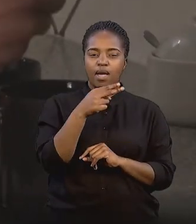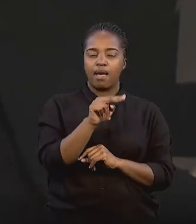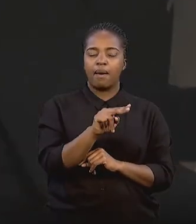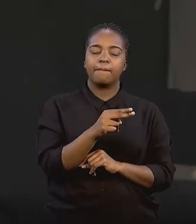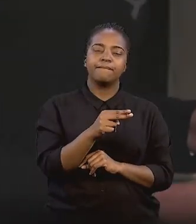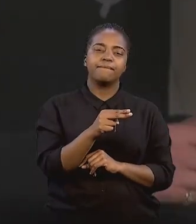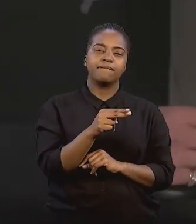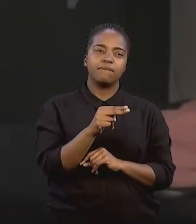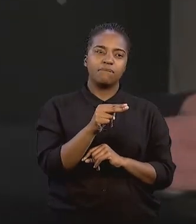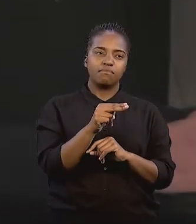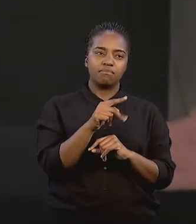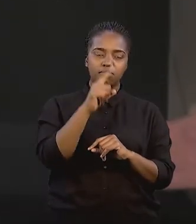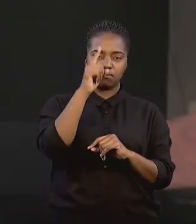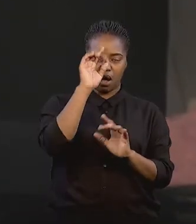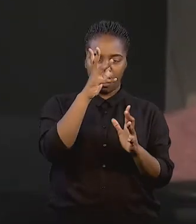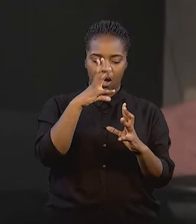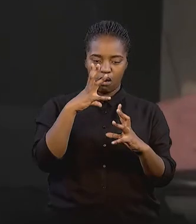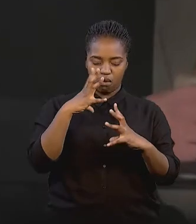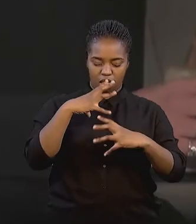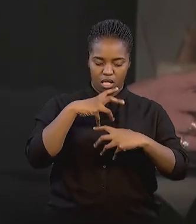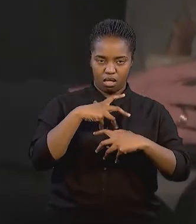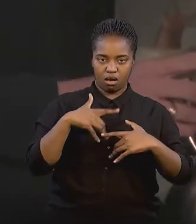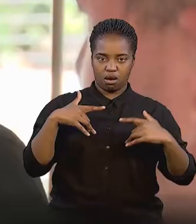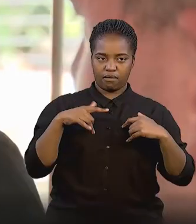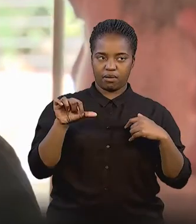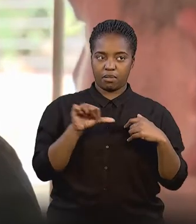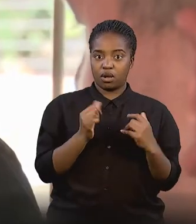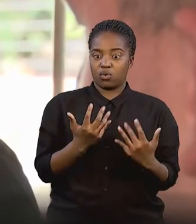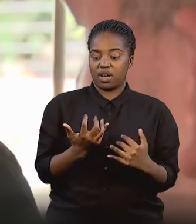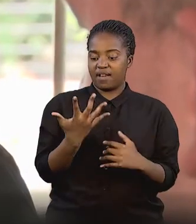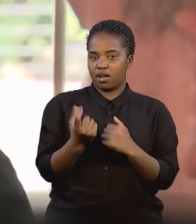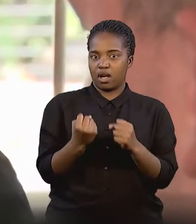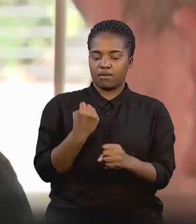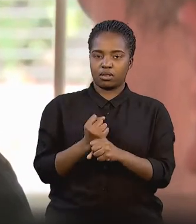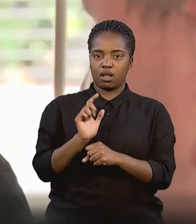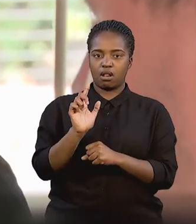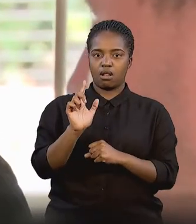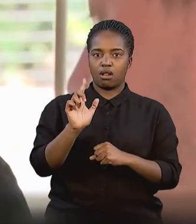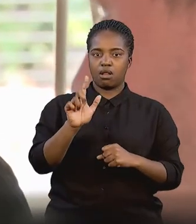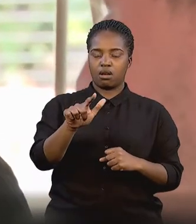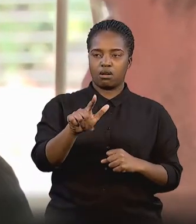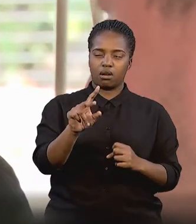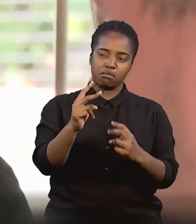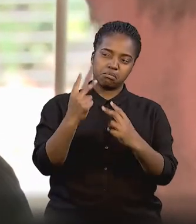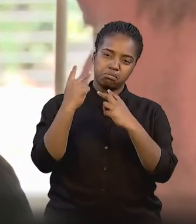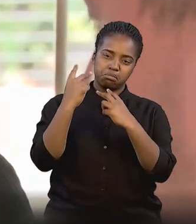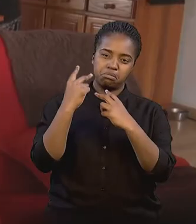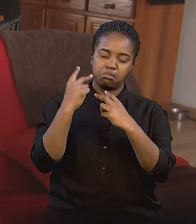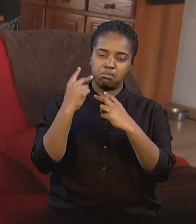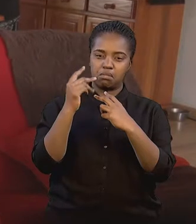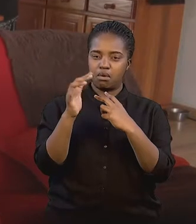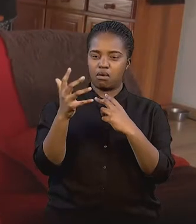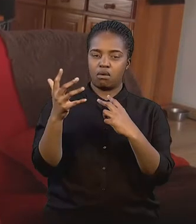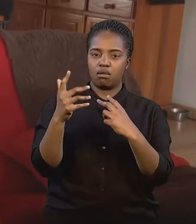all of that to settle back into normal life. Now today, five years later, if I look back at